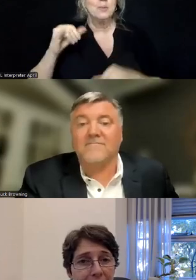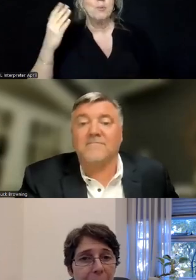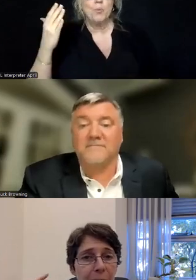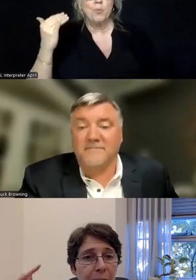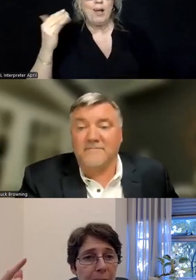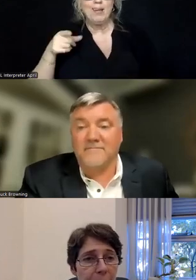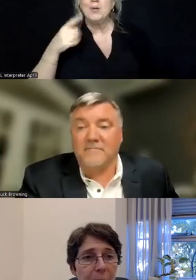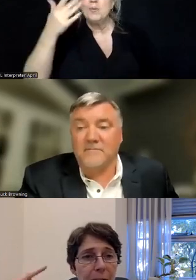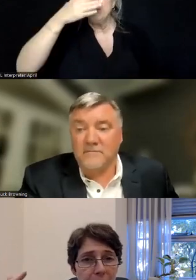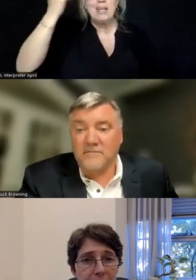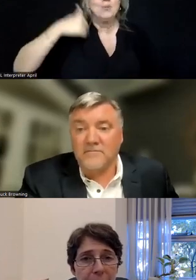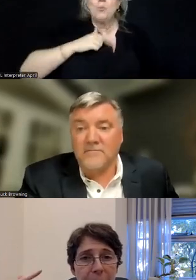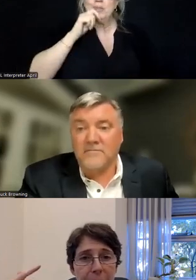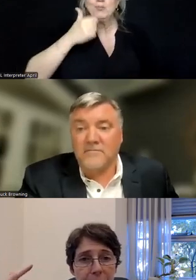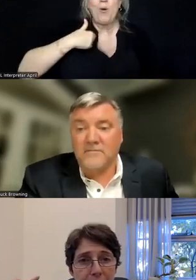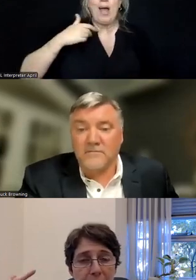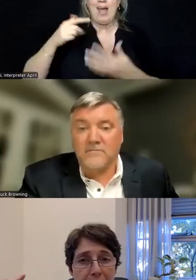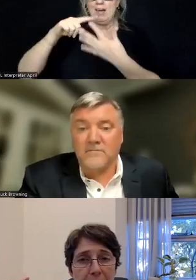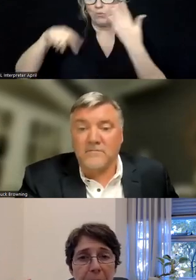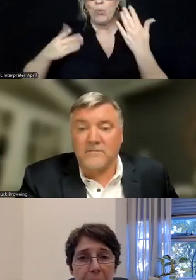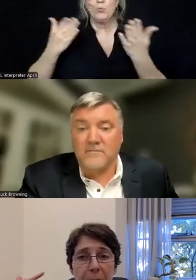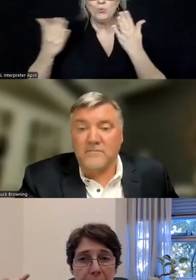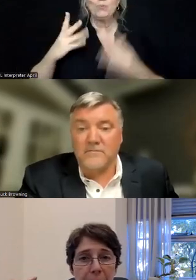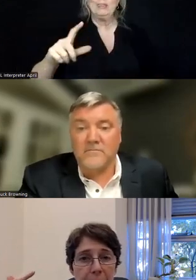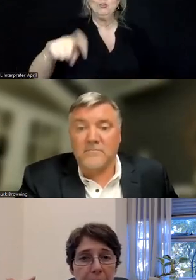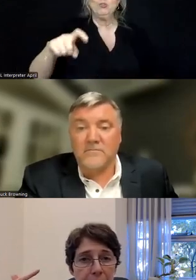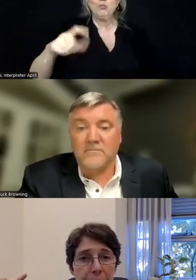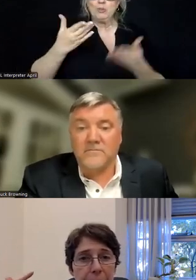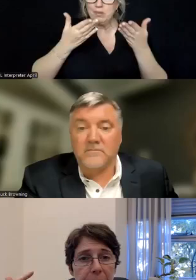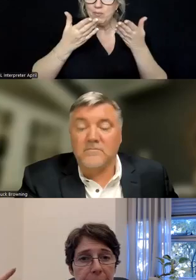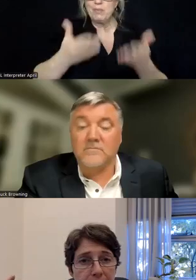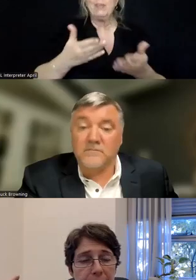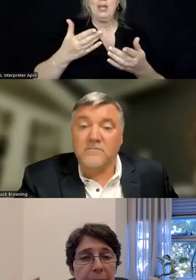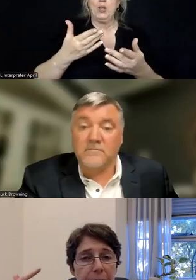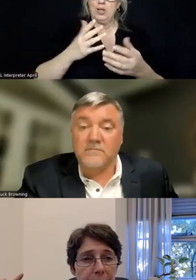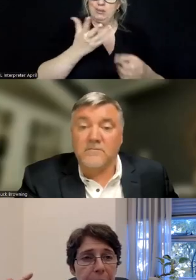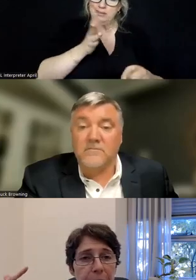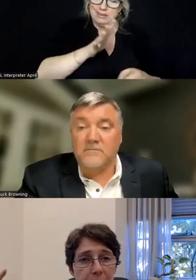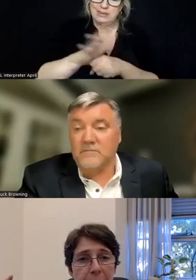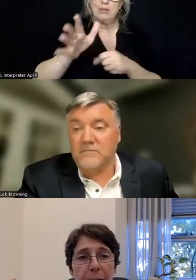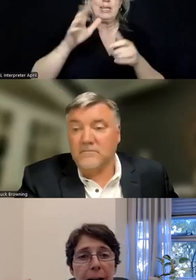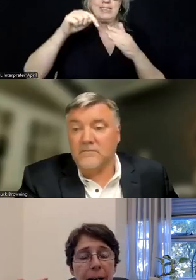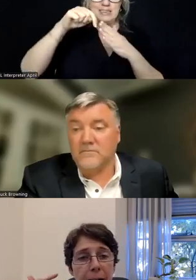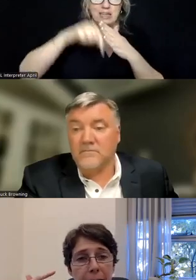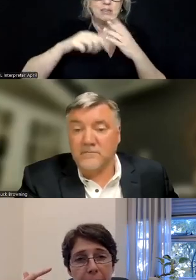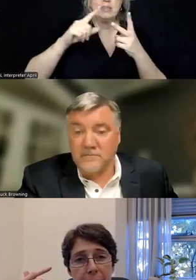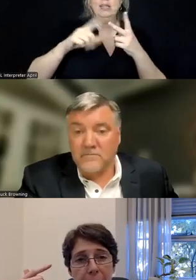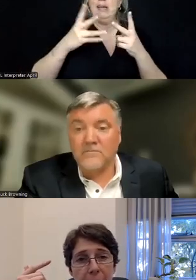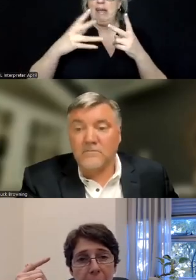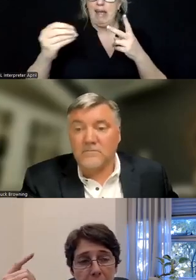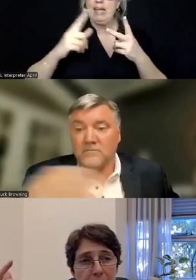we don't have the services that should be there in sufficient intensity and sufficient supply.